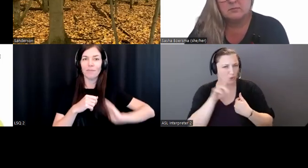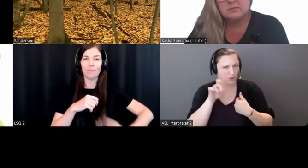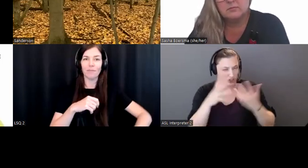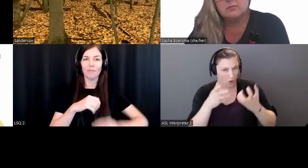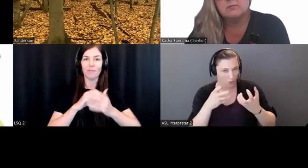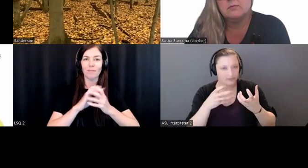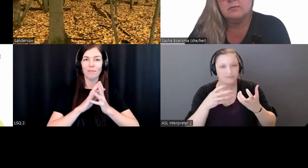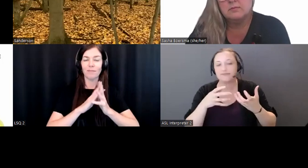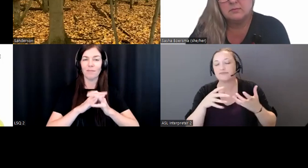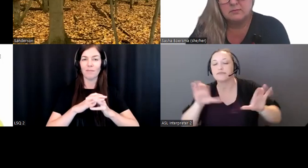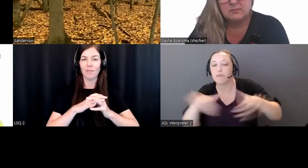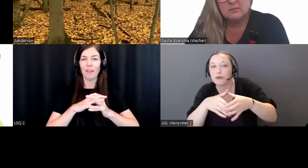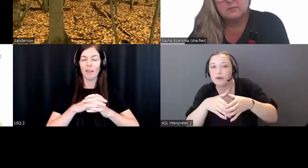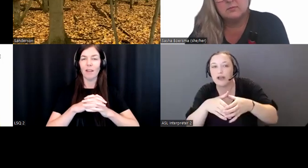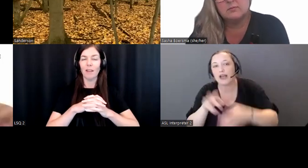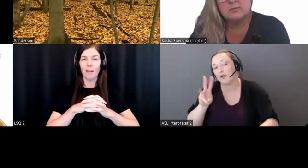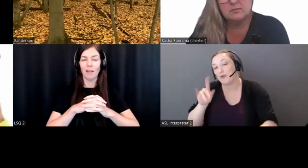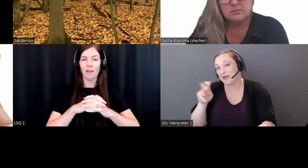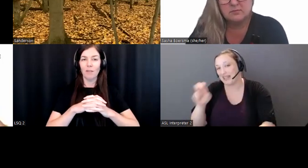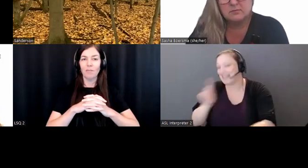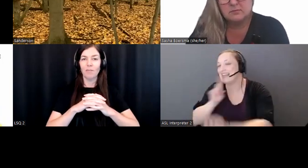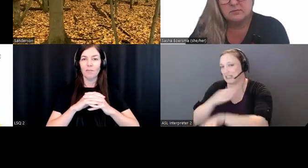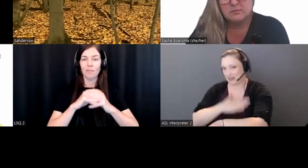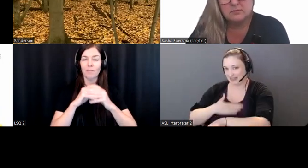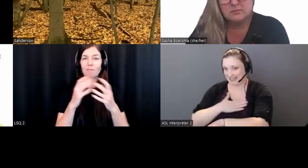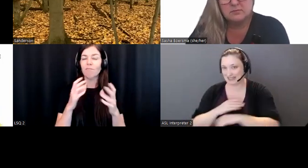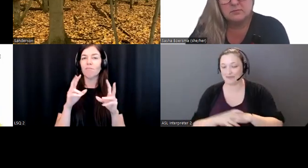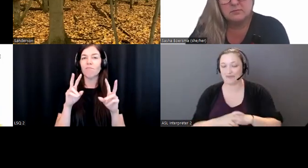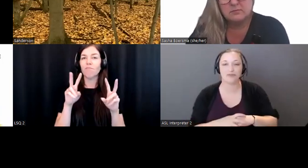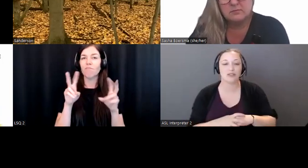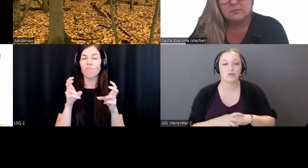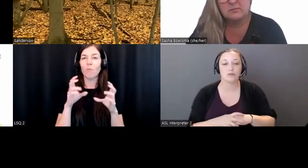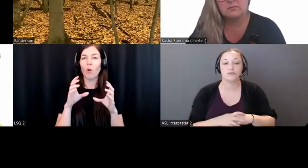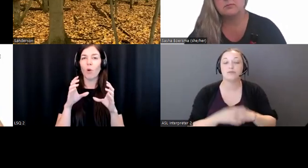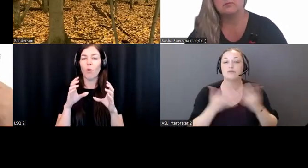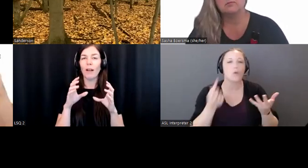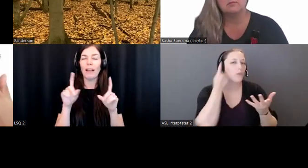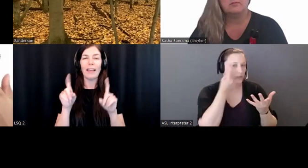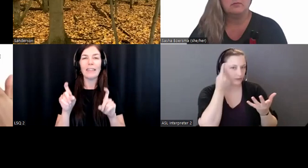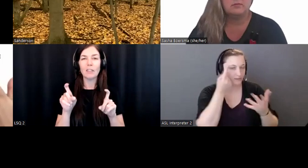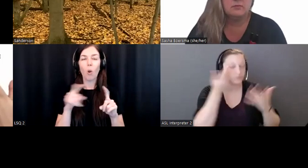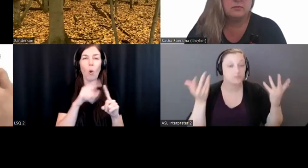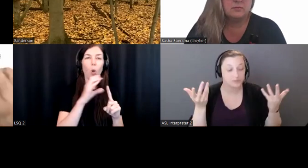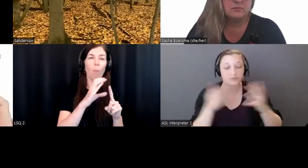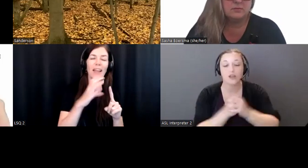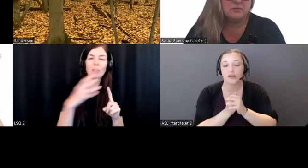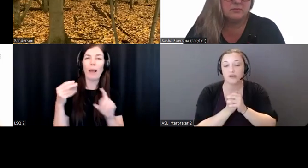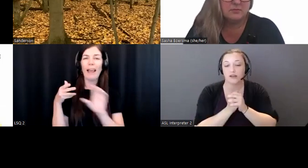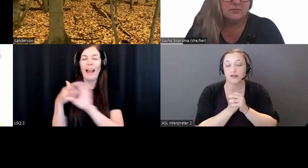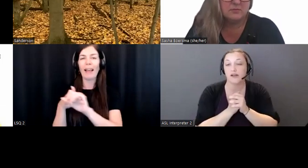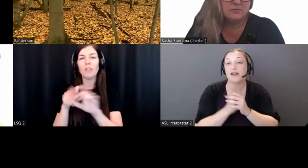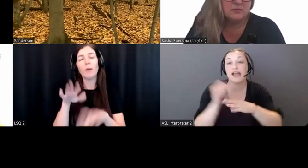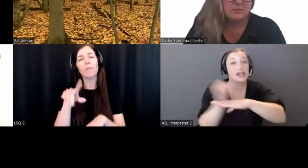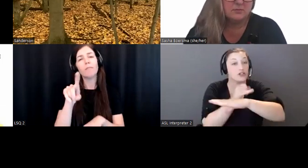engagement. So, I'll put them together. Is there a way for industry members to opt in for future